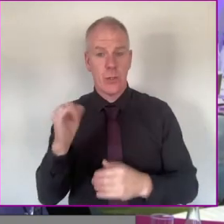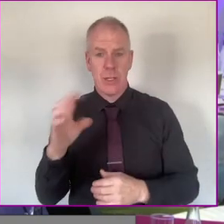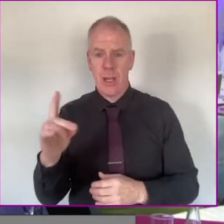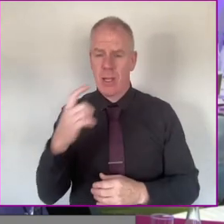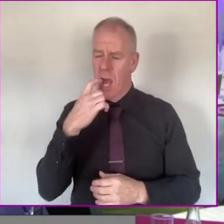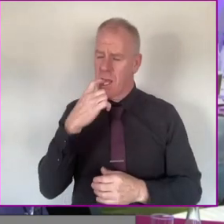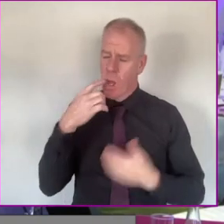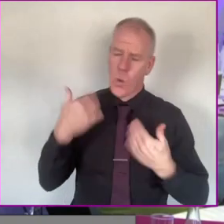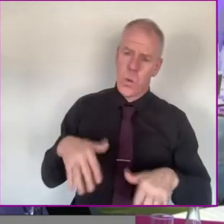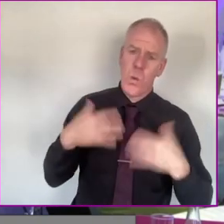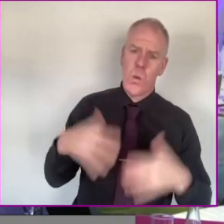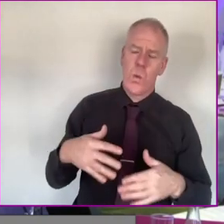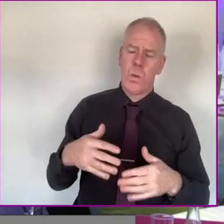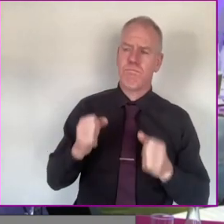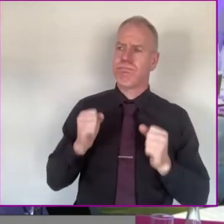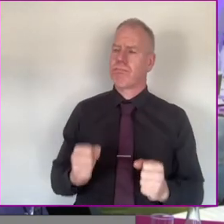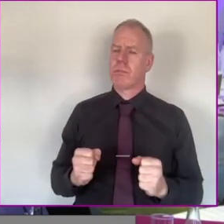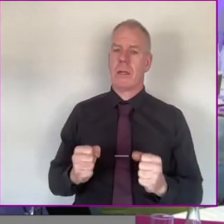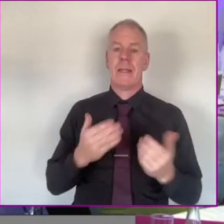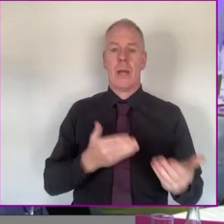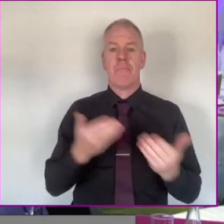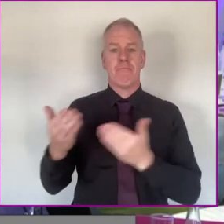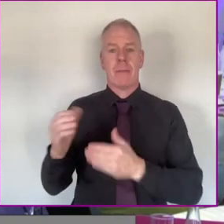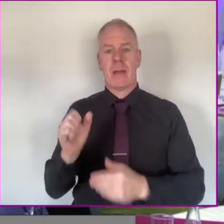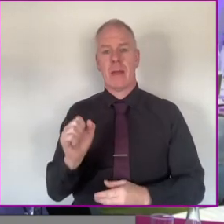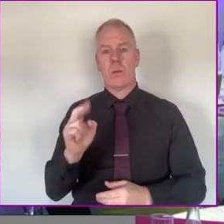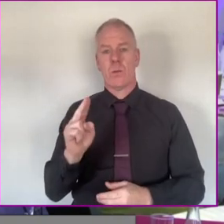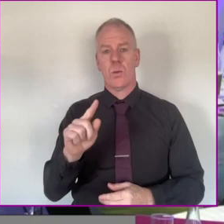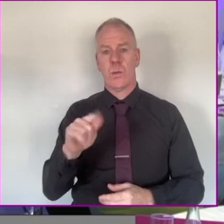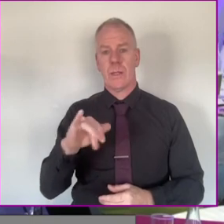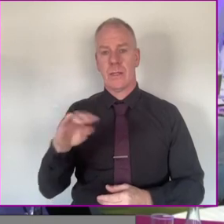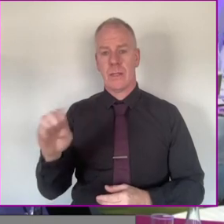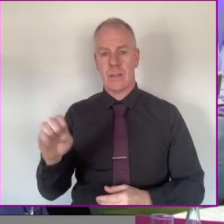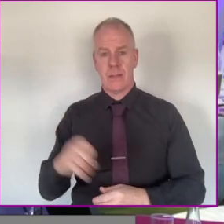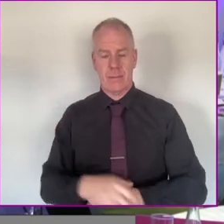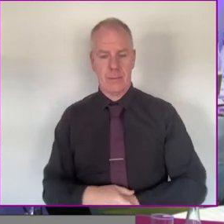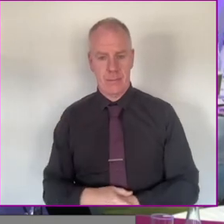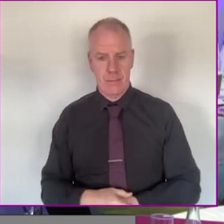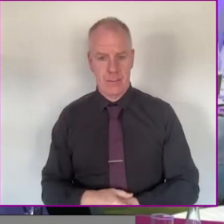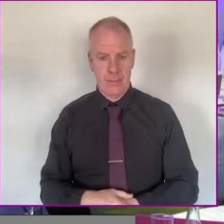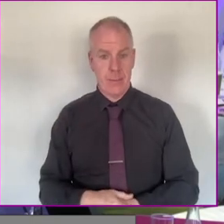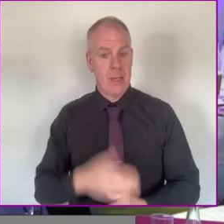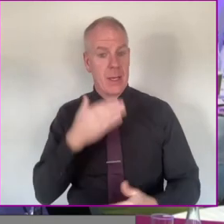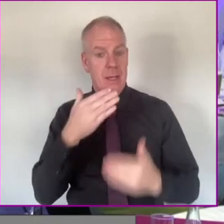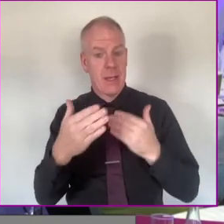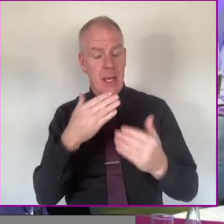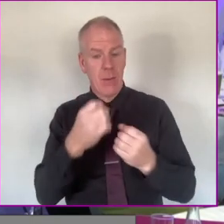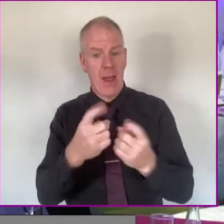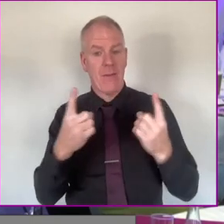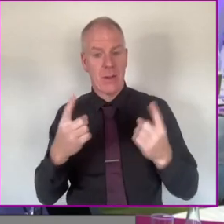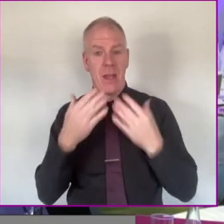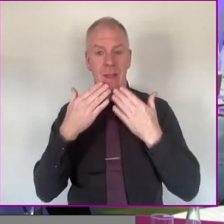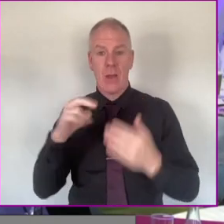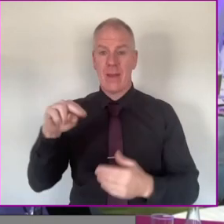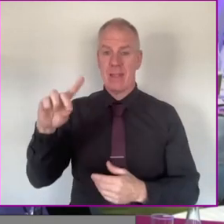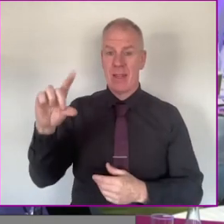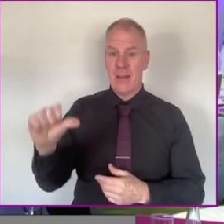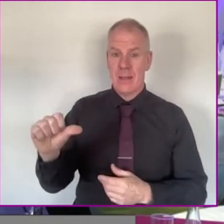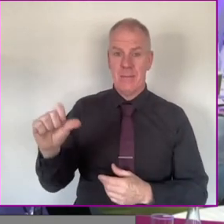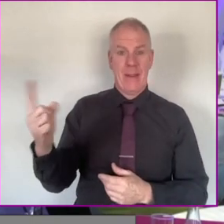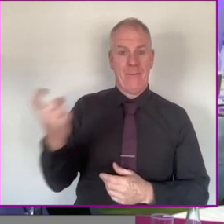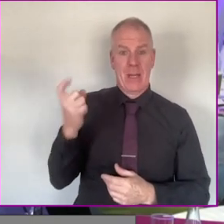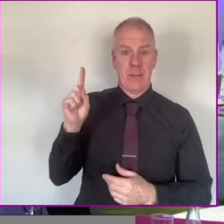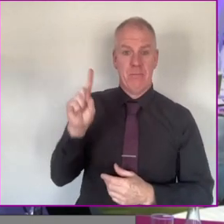Thanks for that, Sinead. That was really insightful and powerful. And now Susie. Great. Thanks very much. And thanks very much to